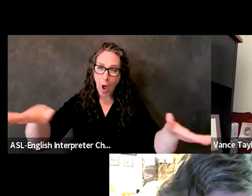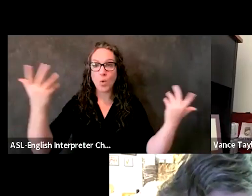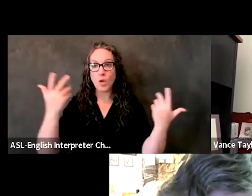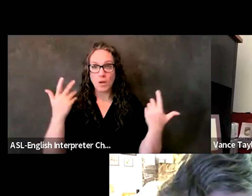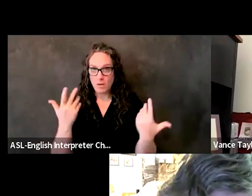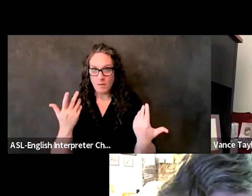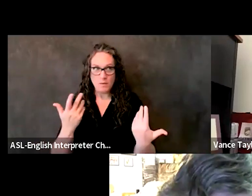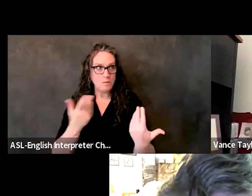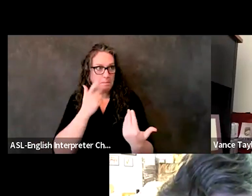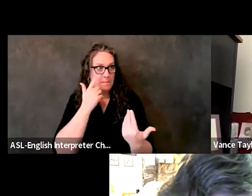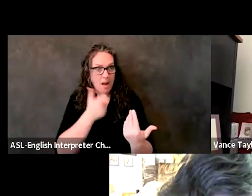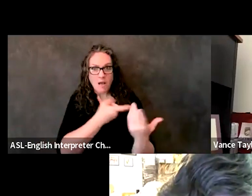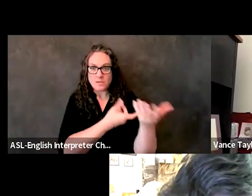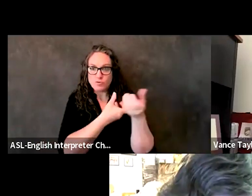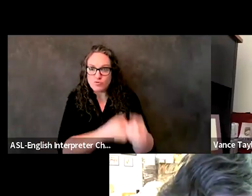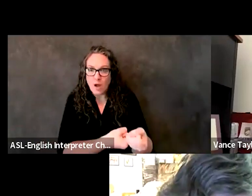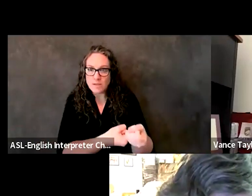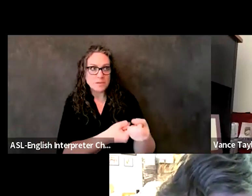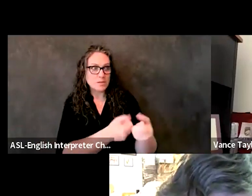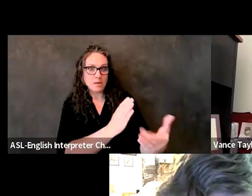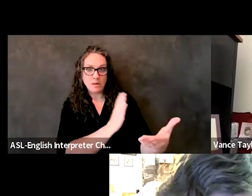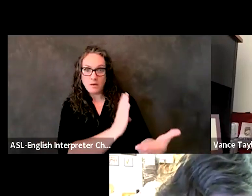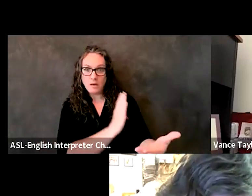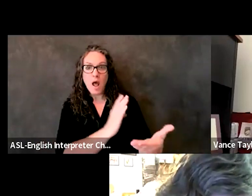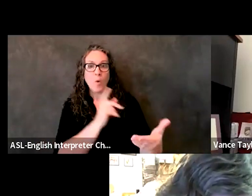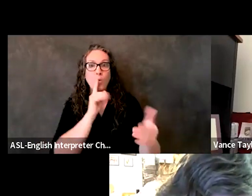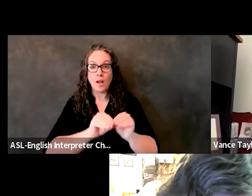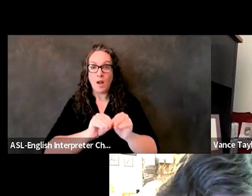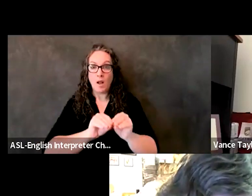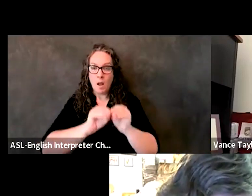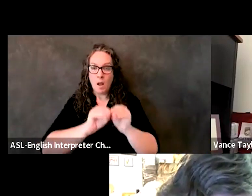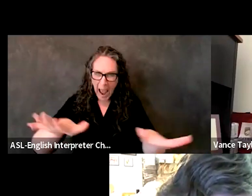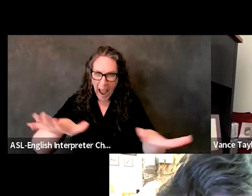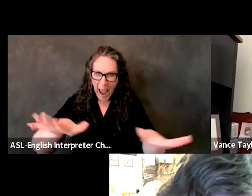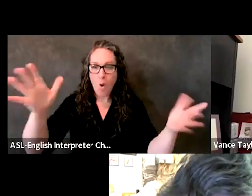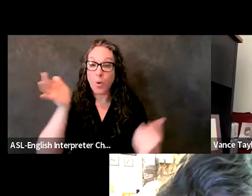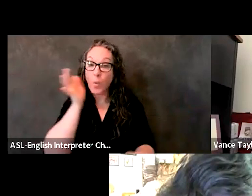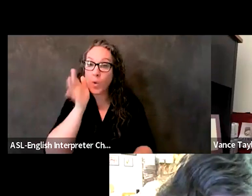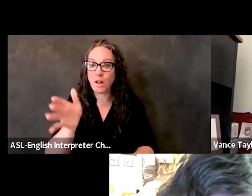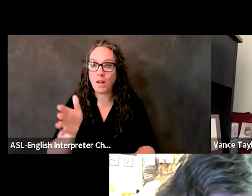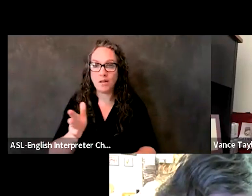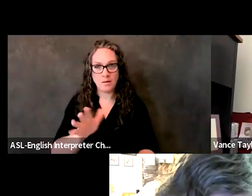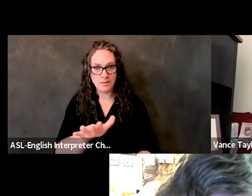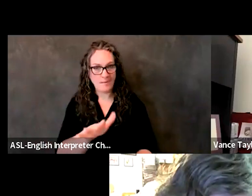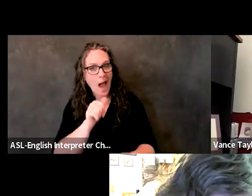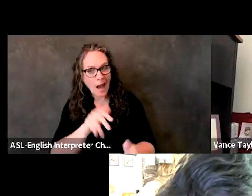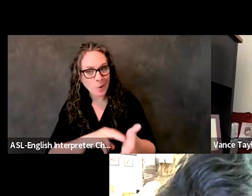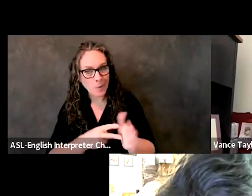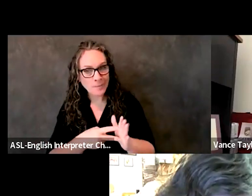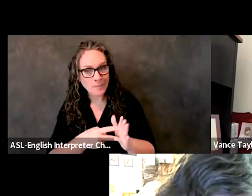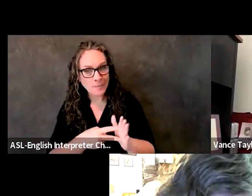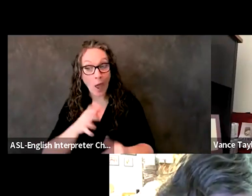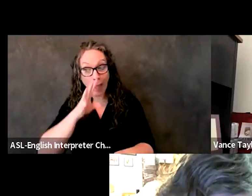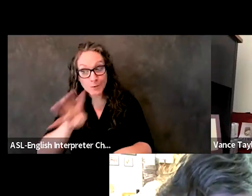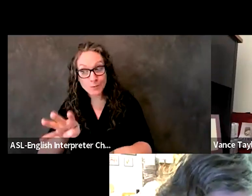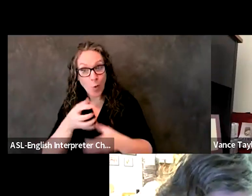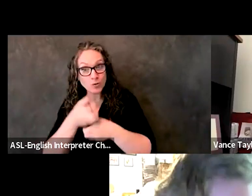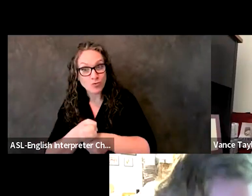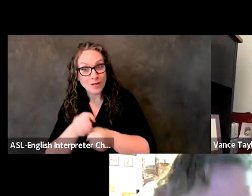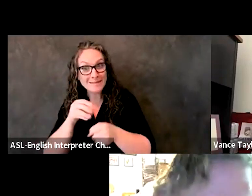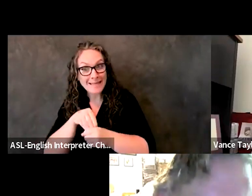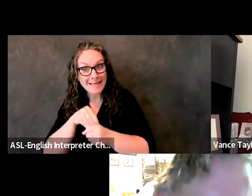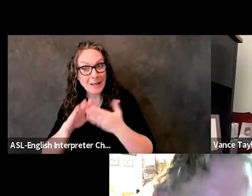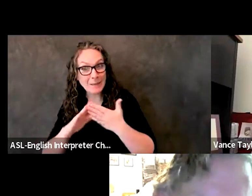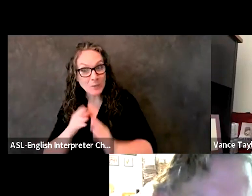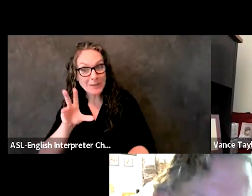will have a higher uptick. Now, by that, I don't mean don't try to build trust for the community. Don't mean that at all. What